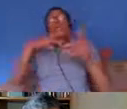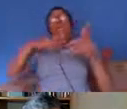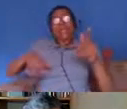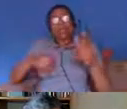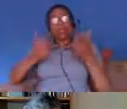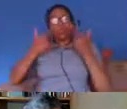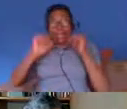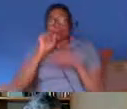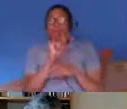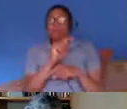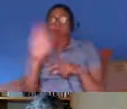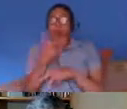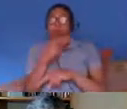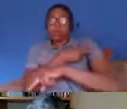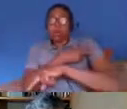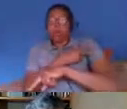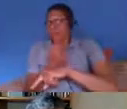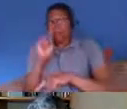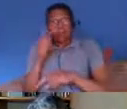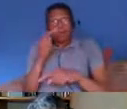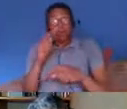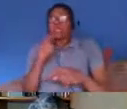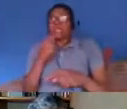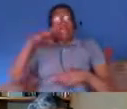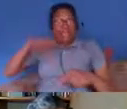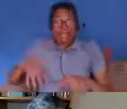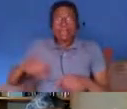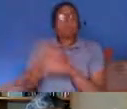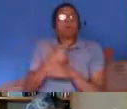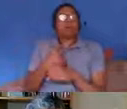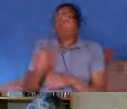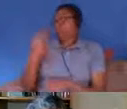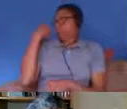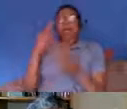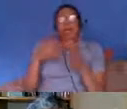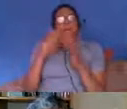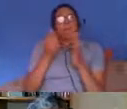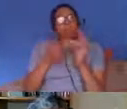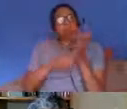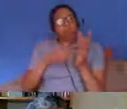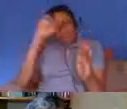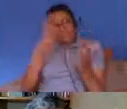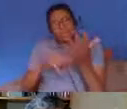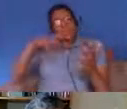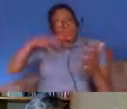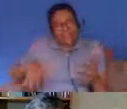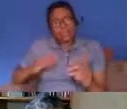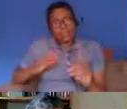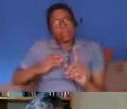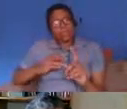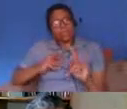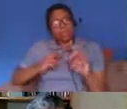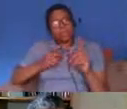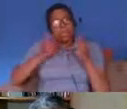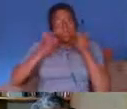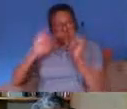20th of april this is the biggest employer in western europe it employs 1.3 million people yet